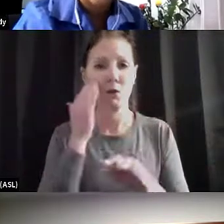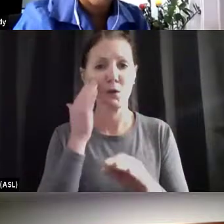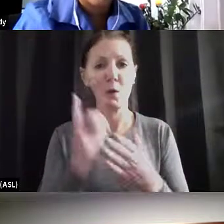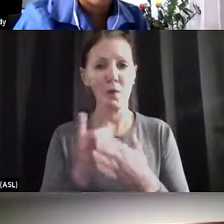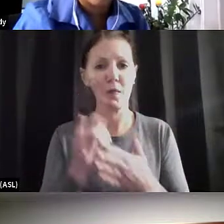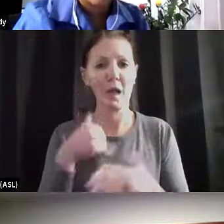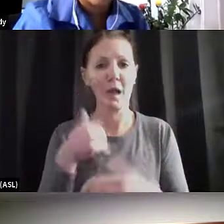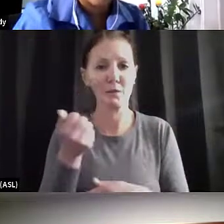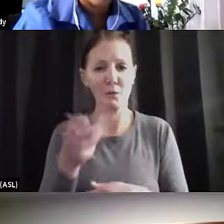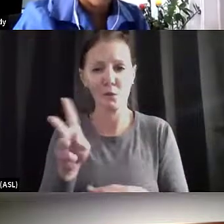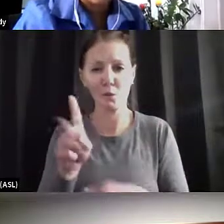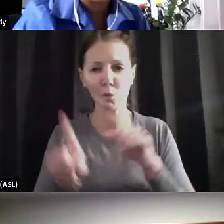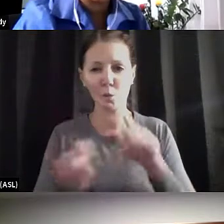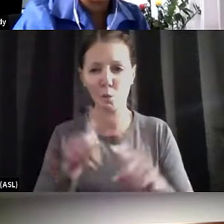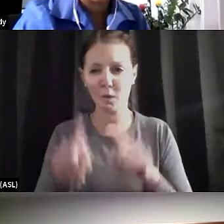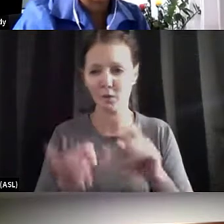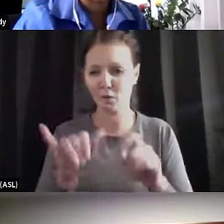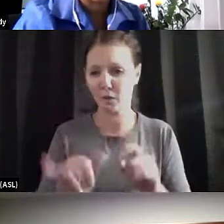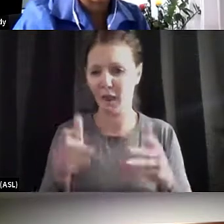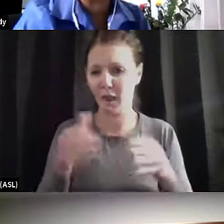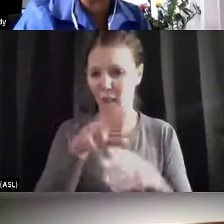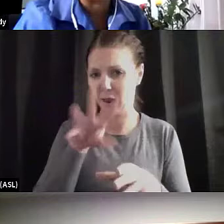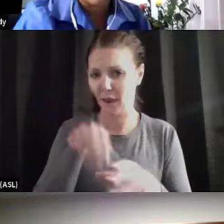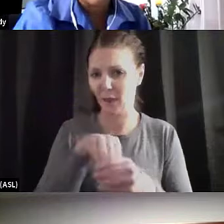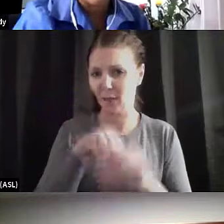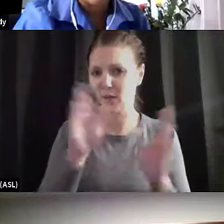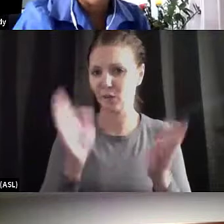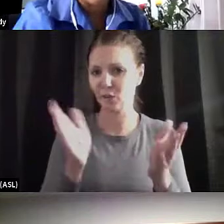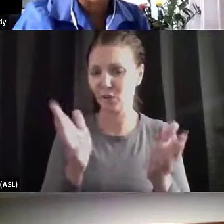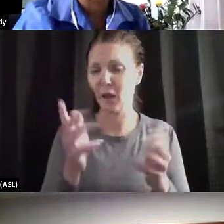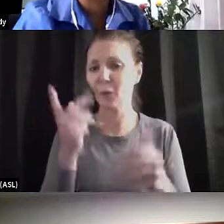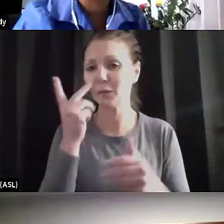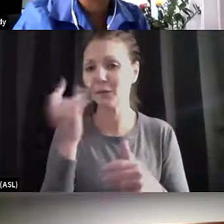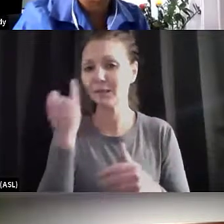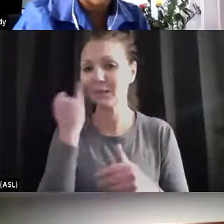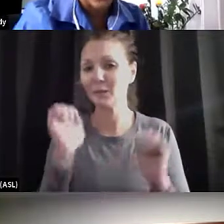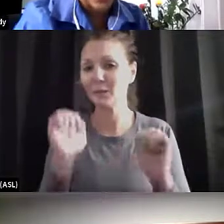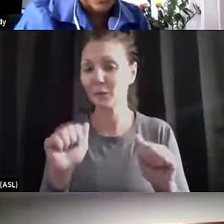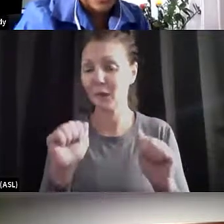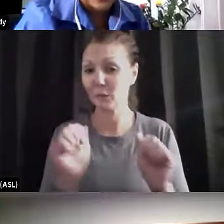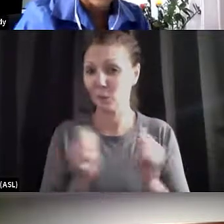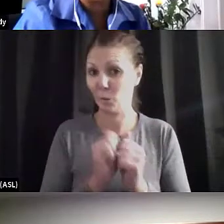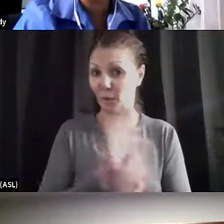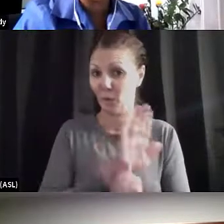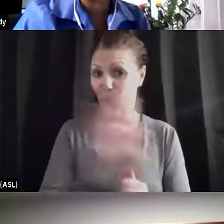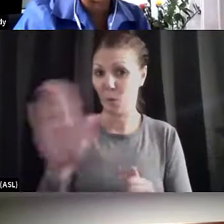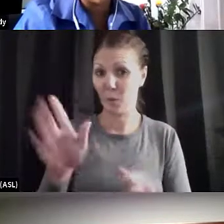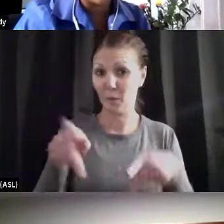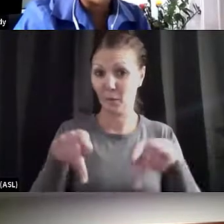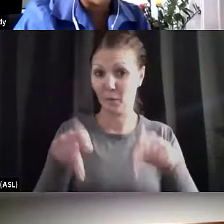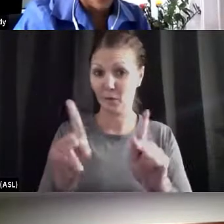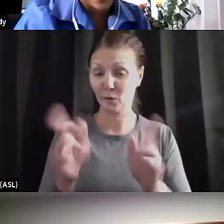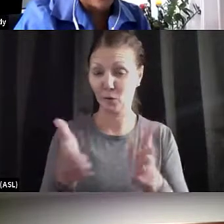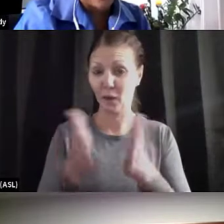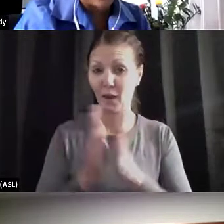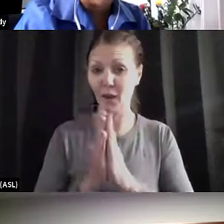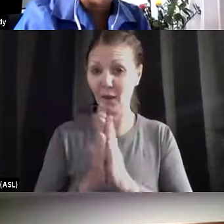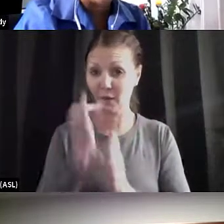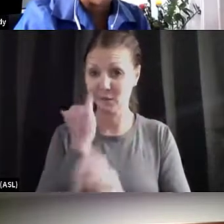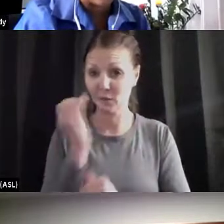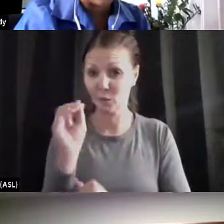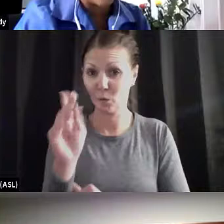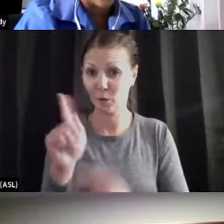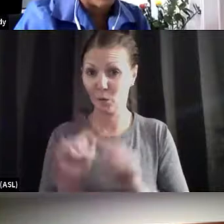couple of questions that have come through. And I would like to see if it's possible. So with your permission, I will ask you if it's okay